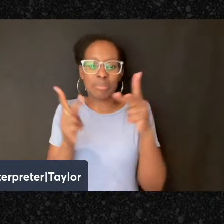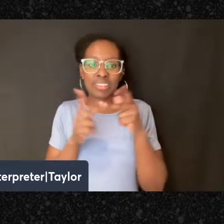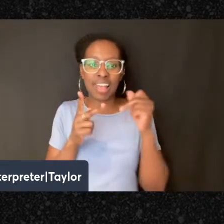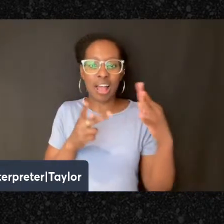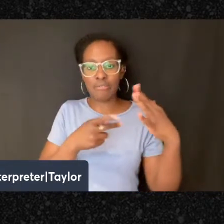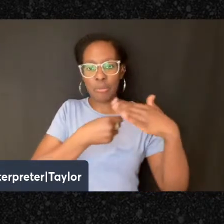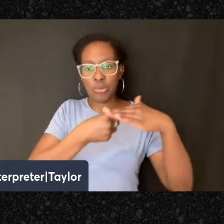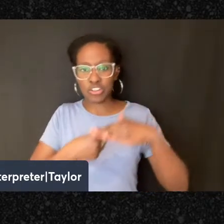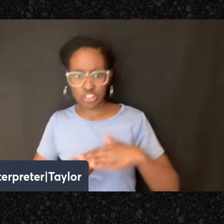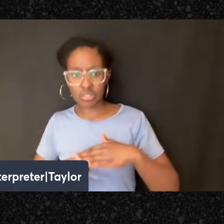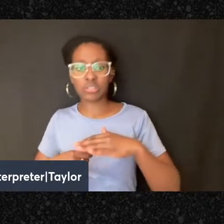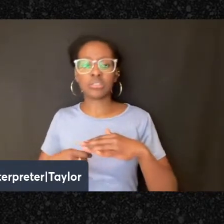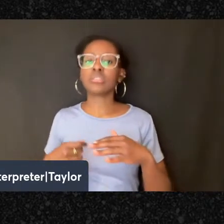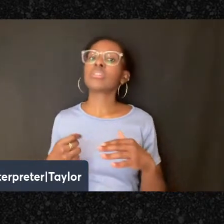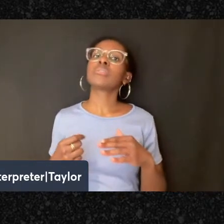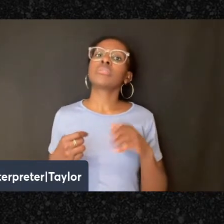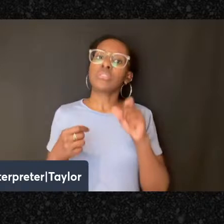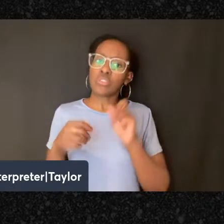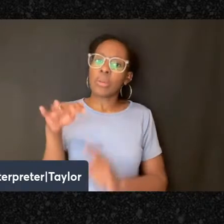appear in the oppression,